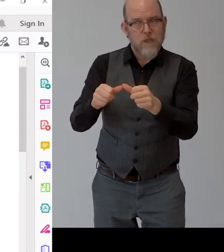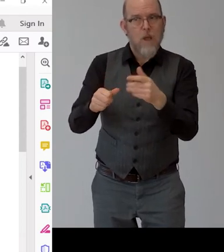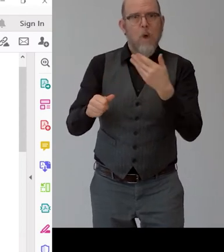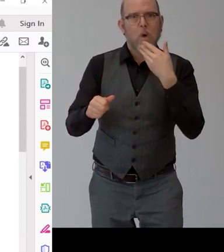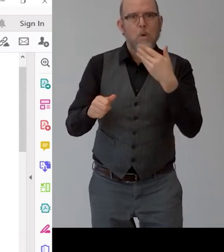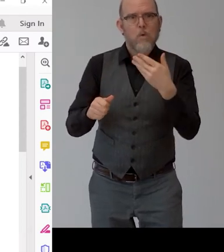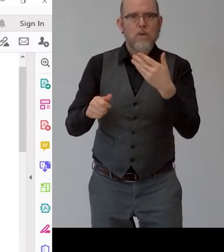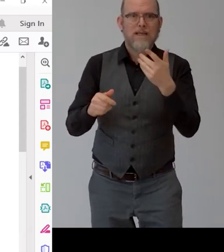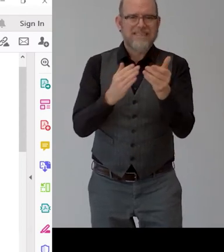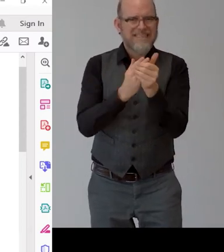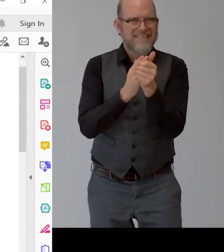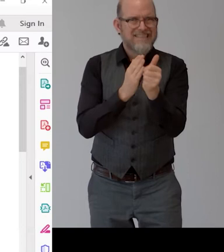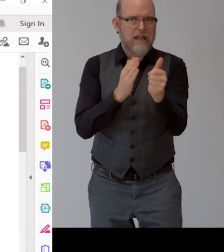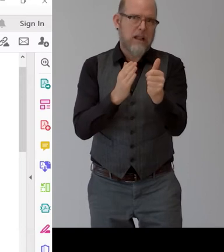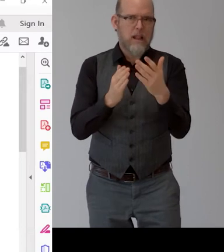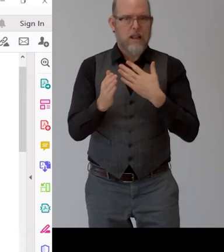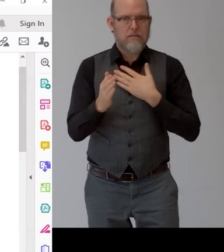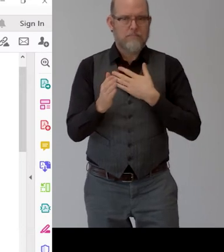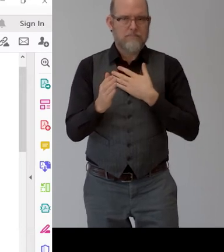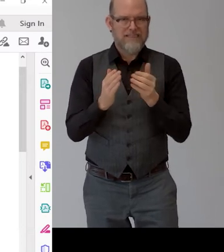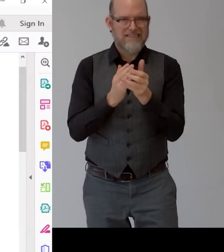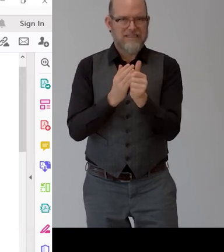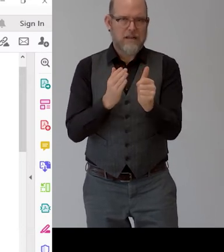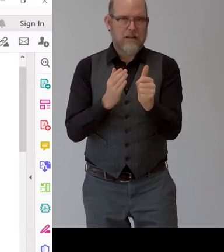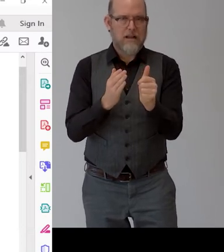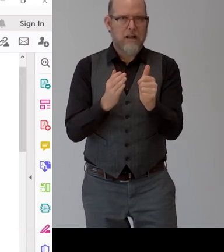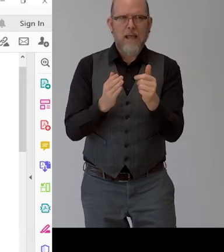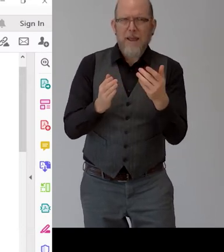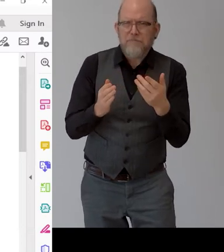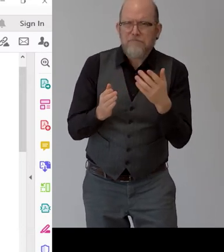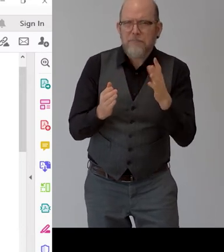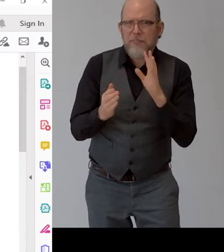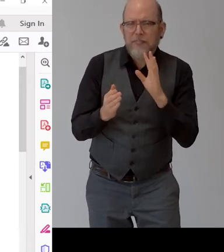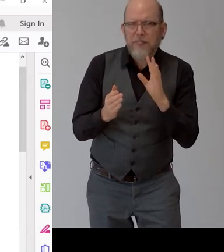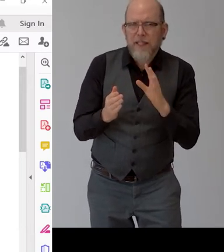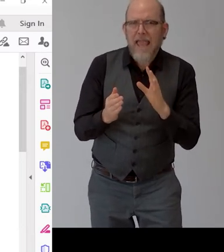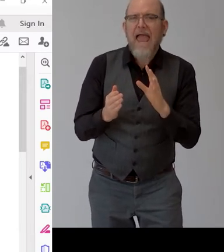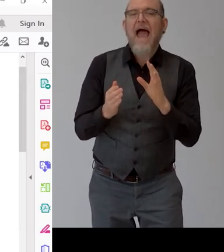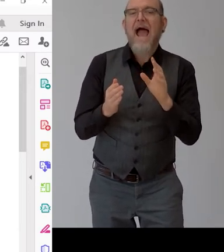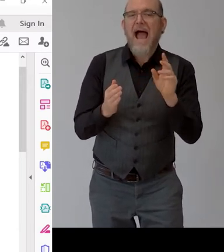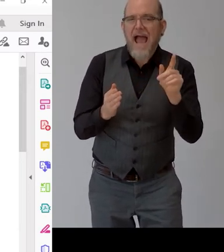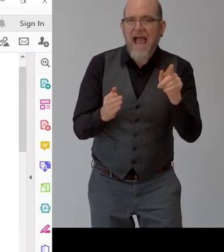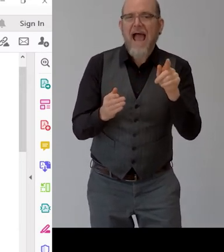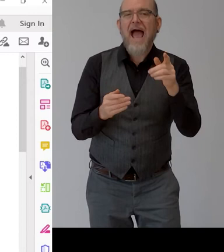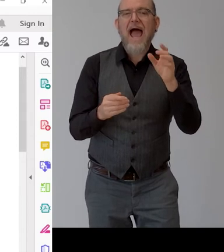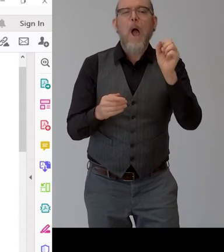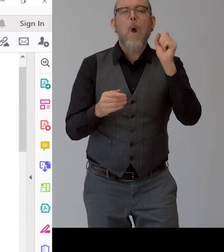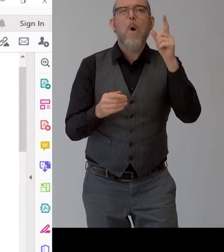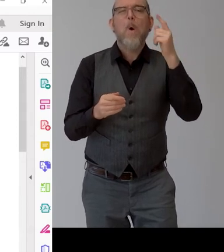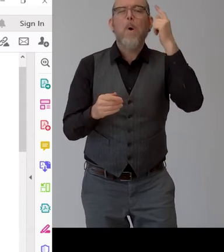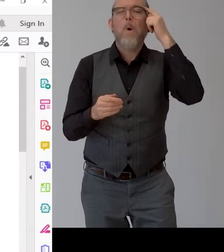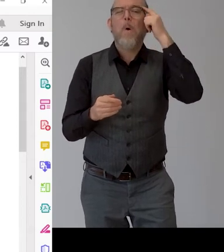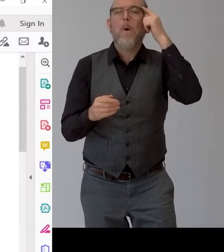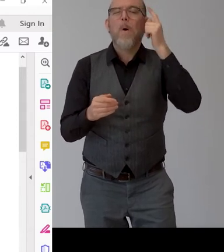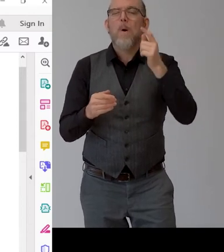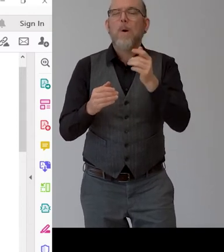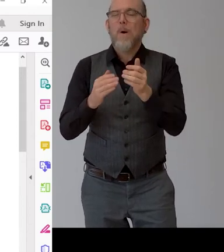ability yes ability okay and you